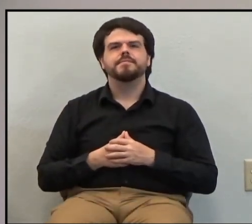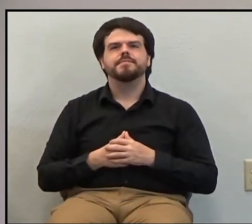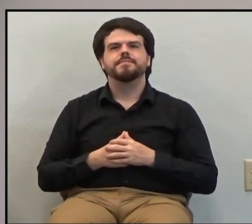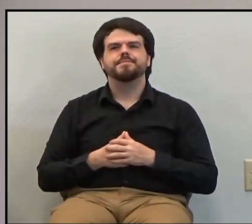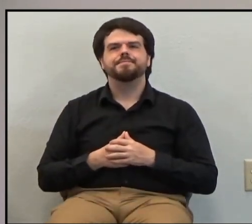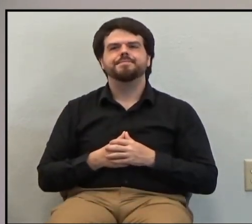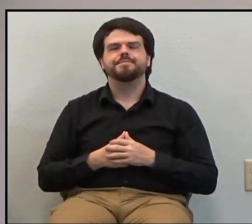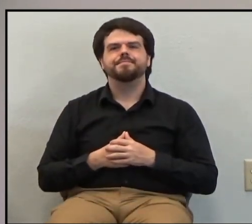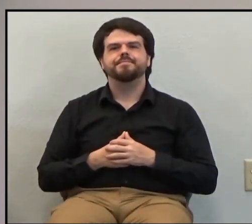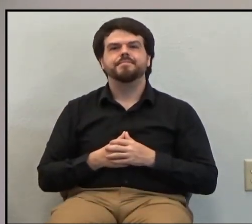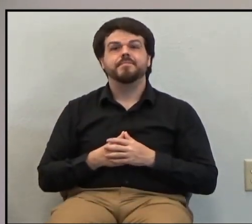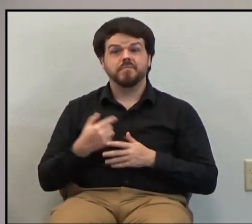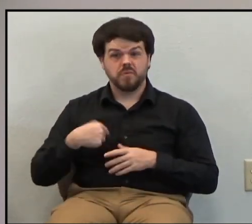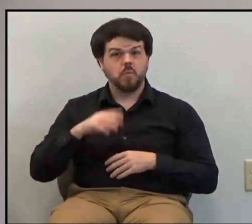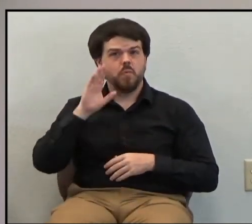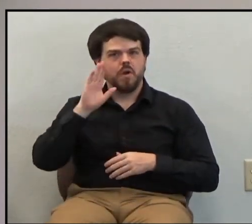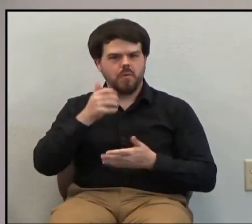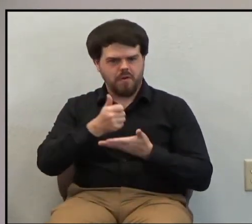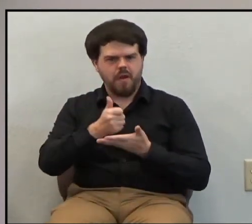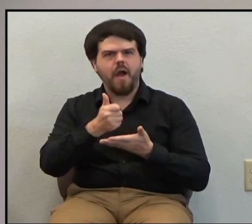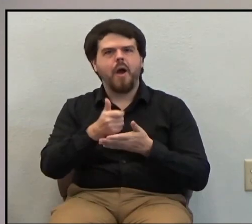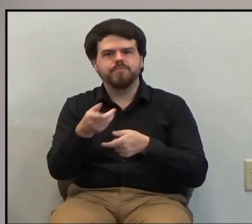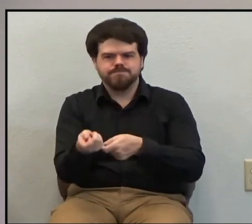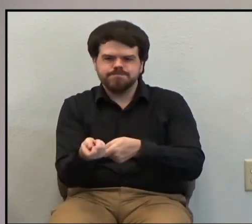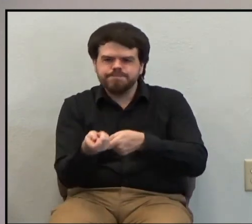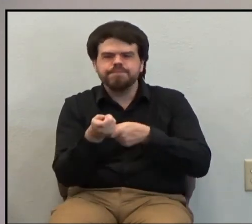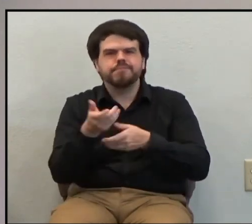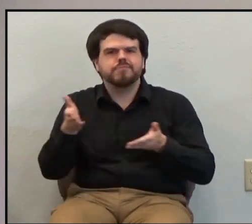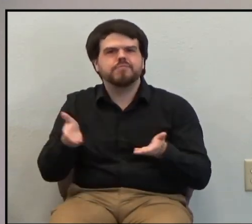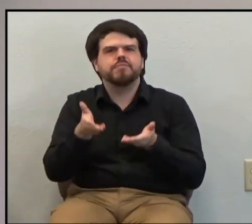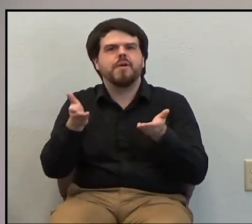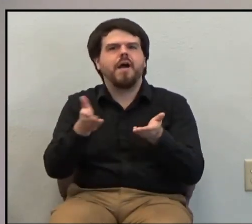And we will develop your gifts for service.